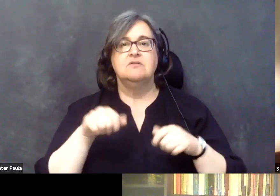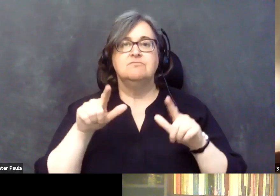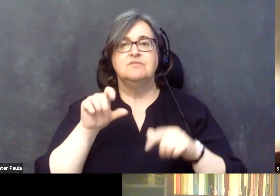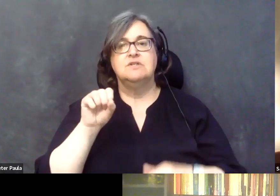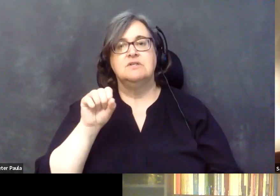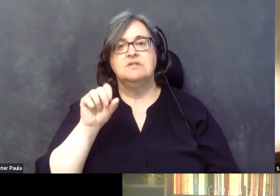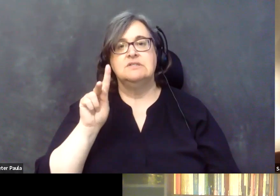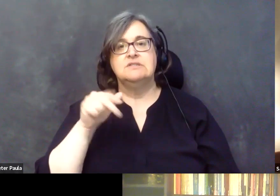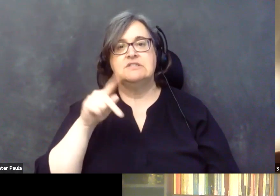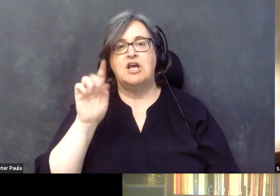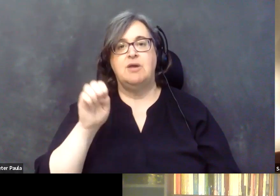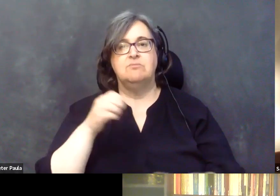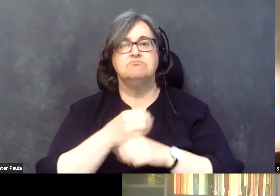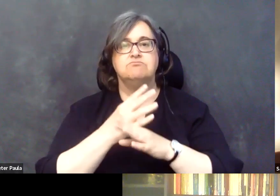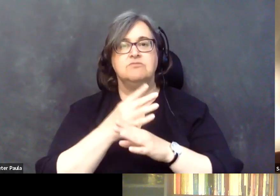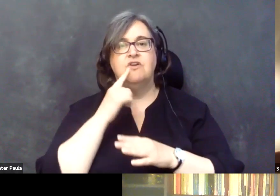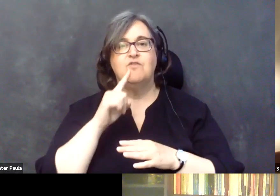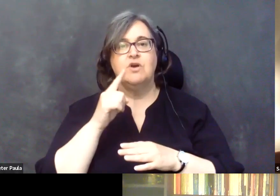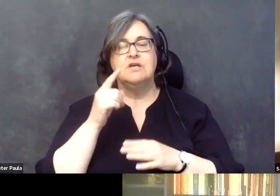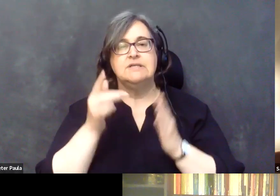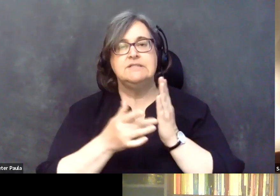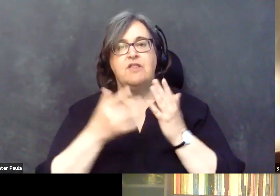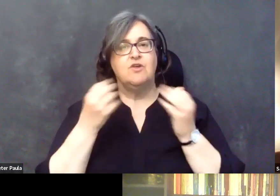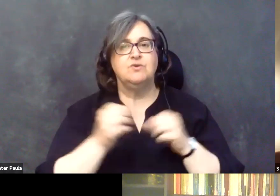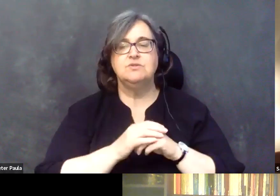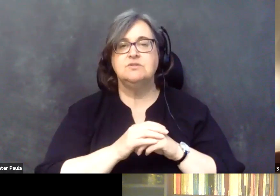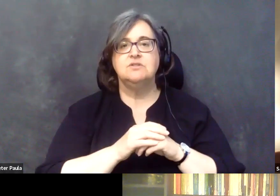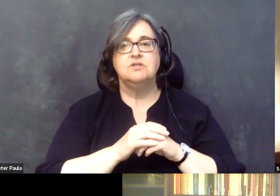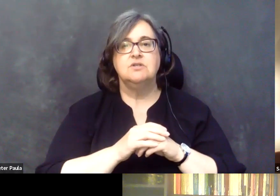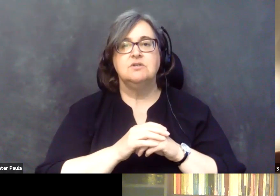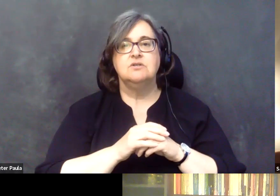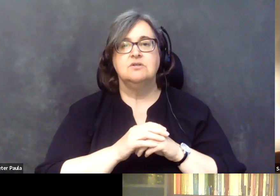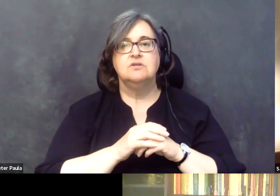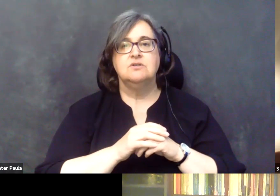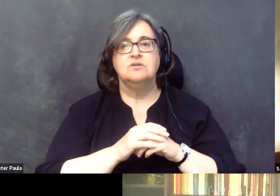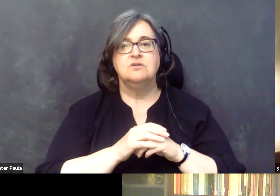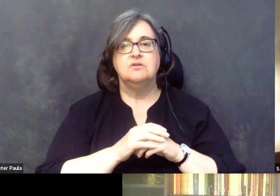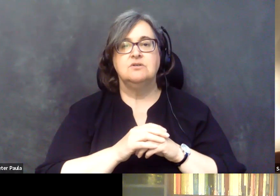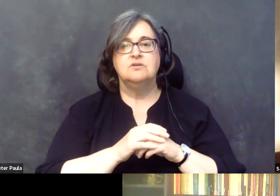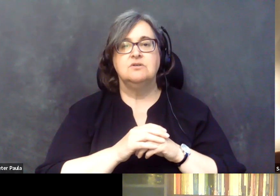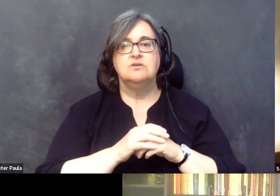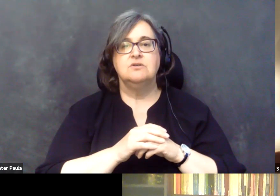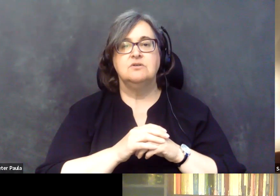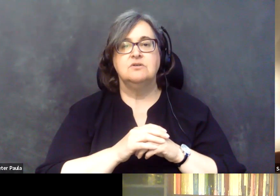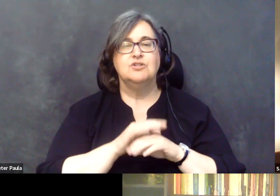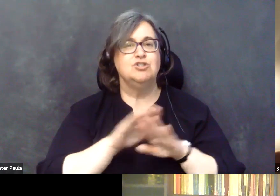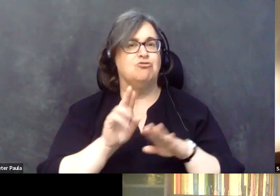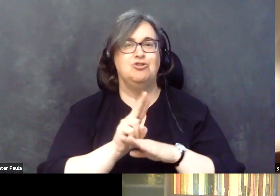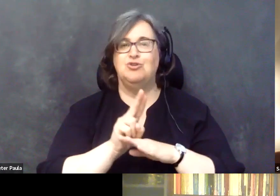telehealth sessions, but you could, you know, you should not be using like the face, uh, Facebook